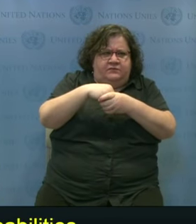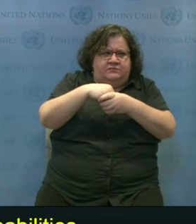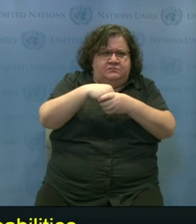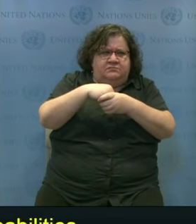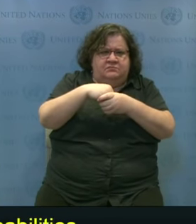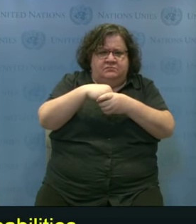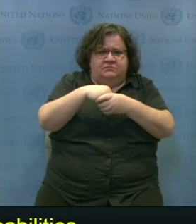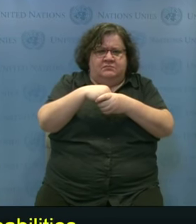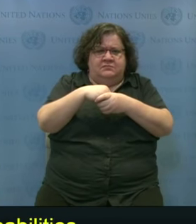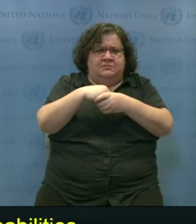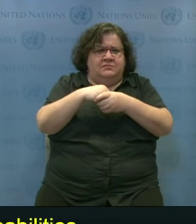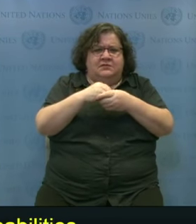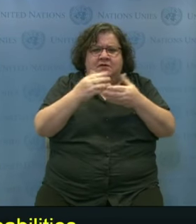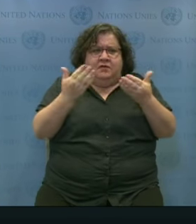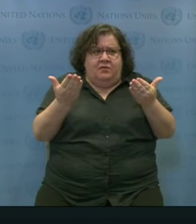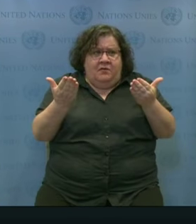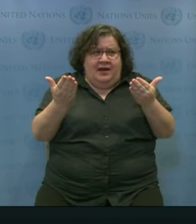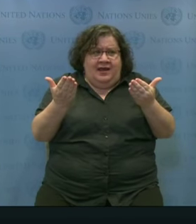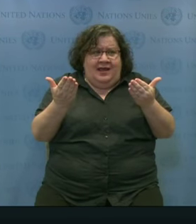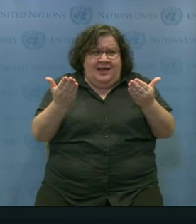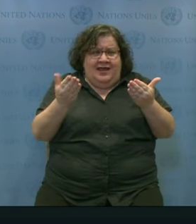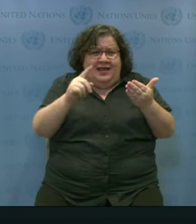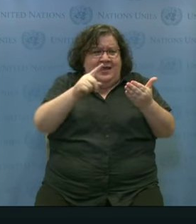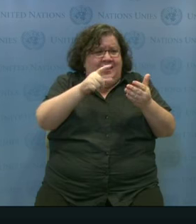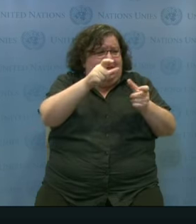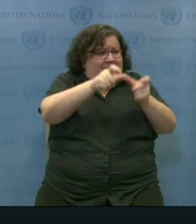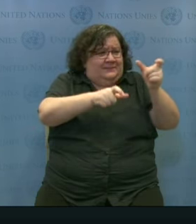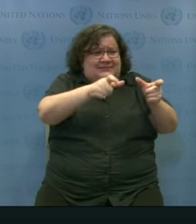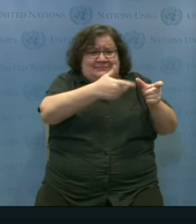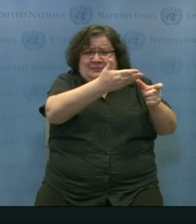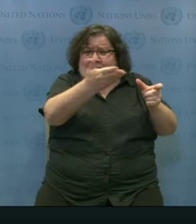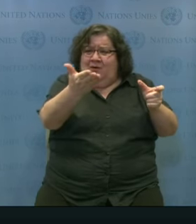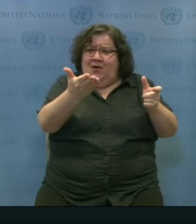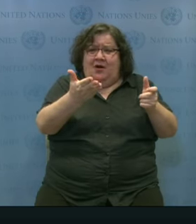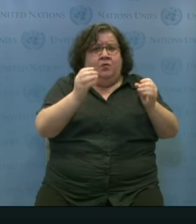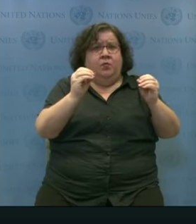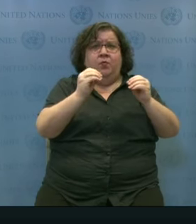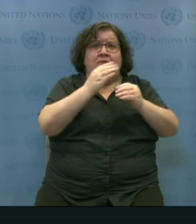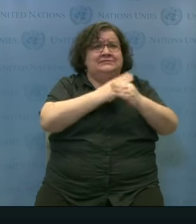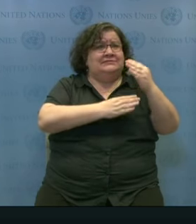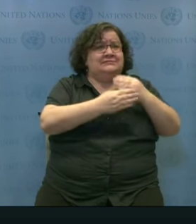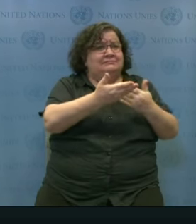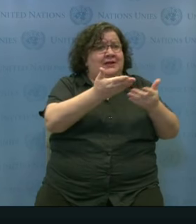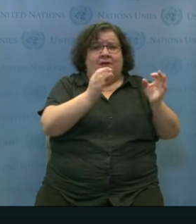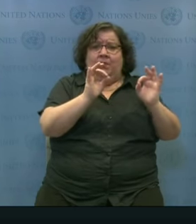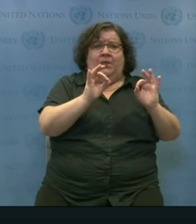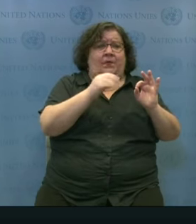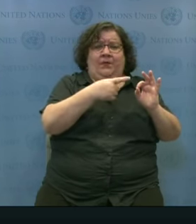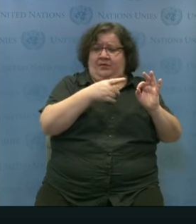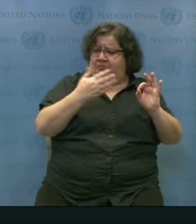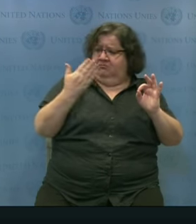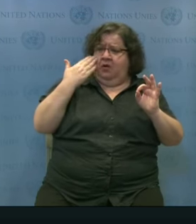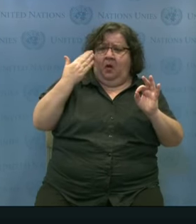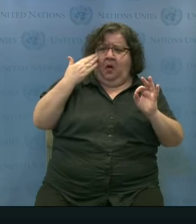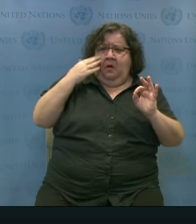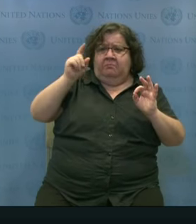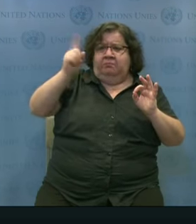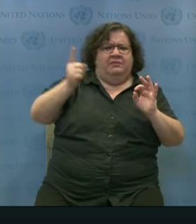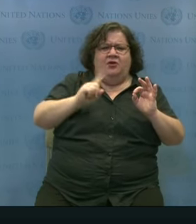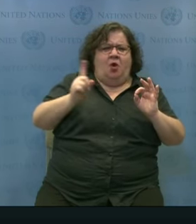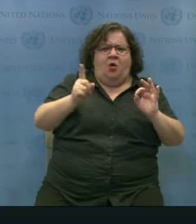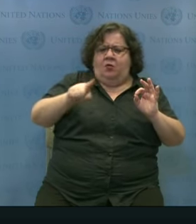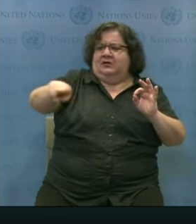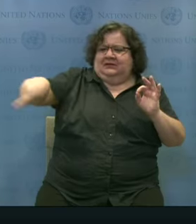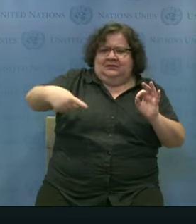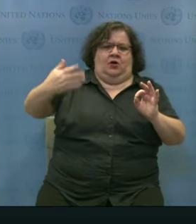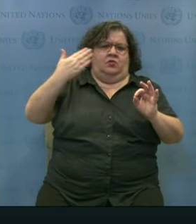As our friend just pointed out from the floor, children and adults with disabilities are uniquely